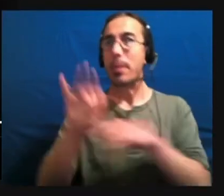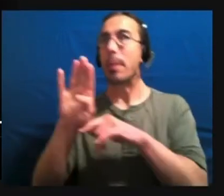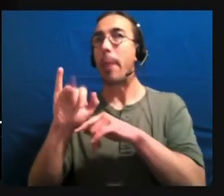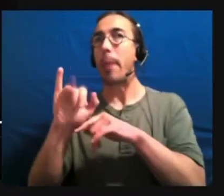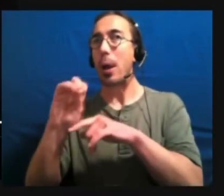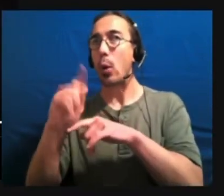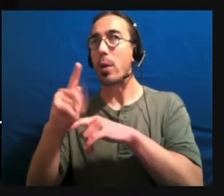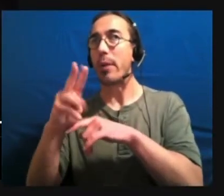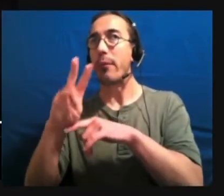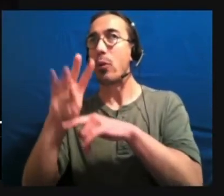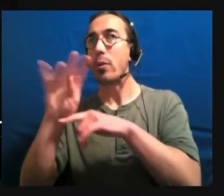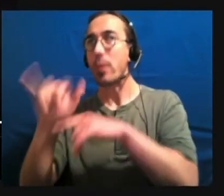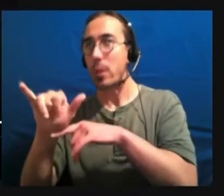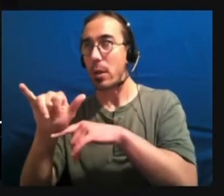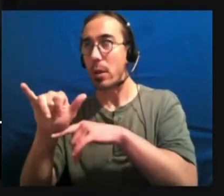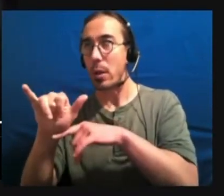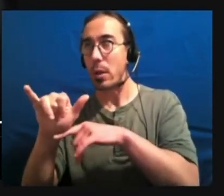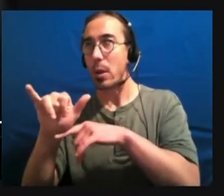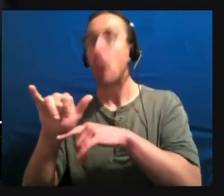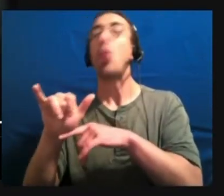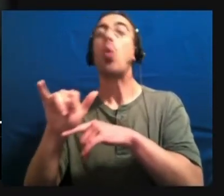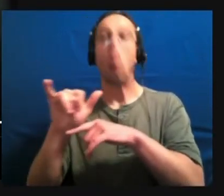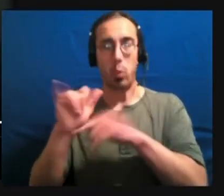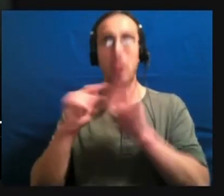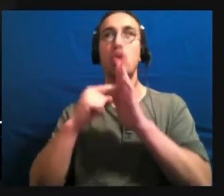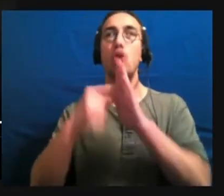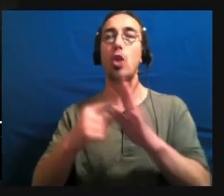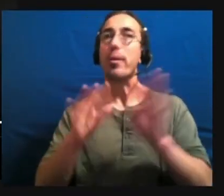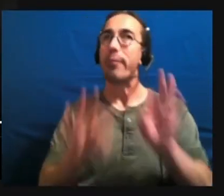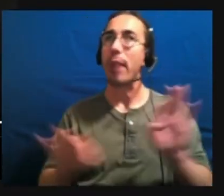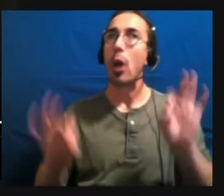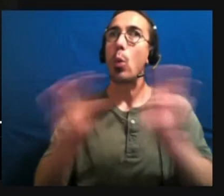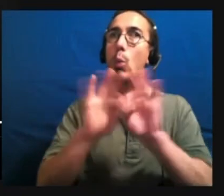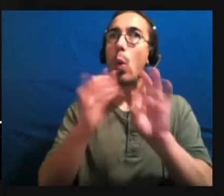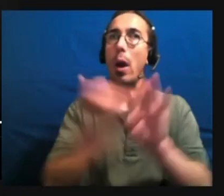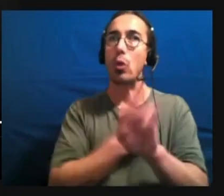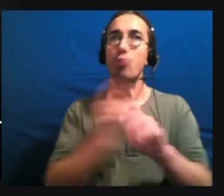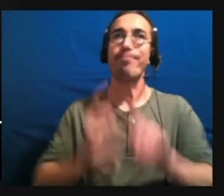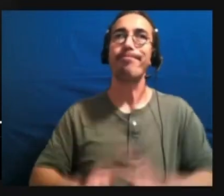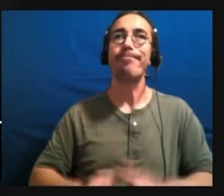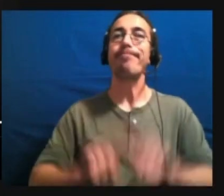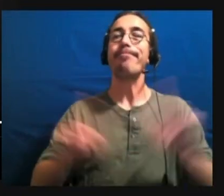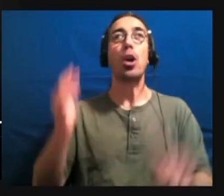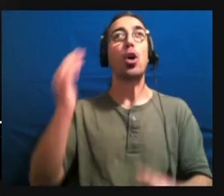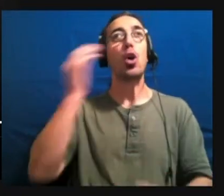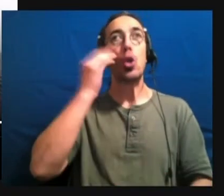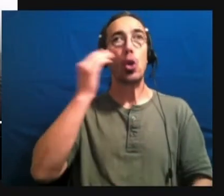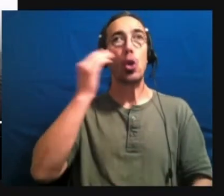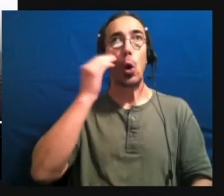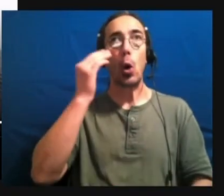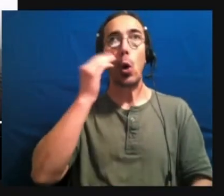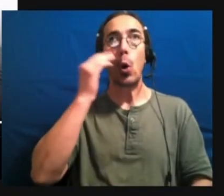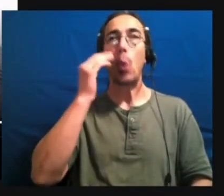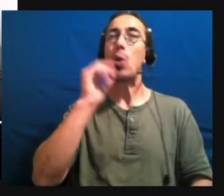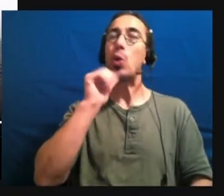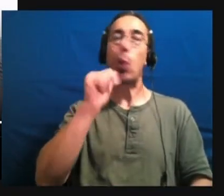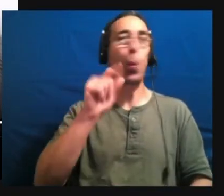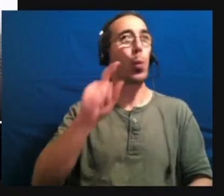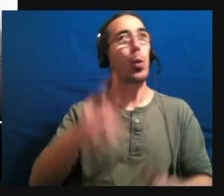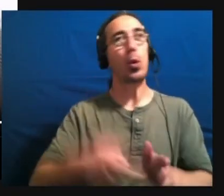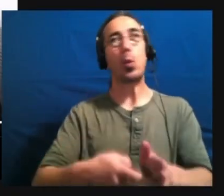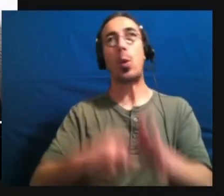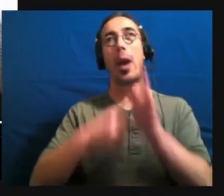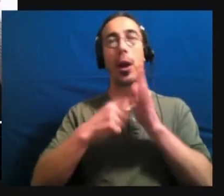we start to value our differences, and see they do not require curing, treating, or masking.